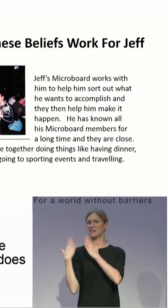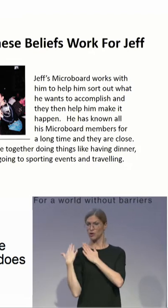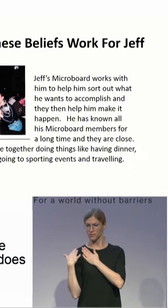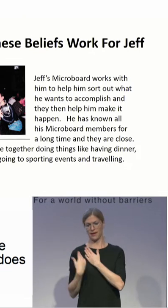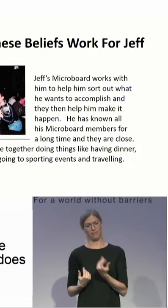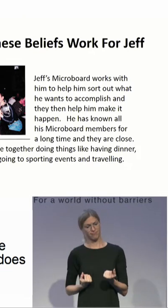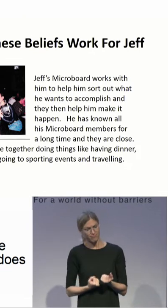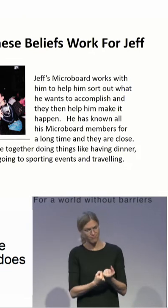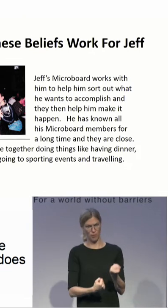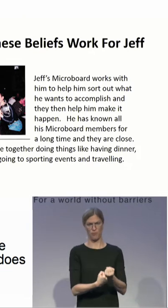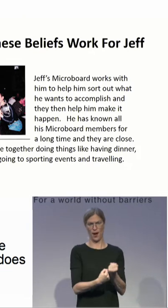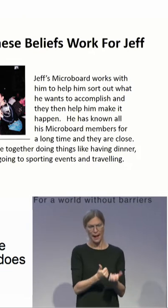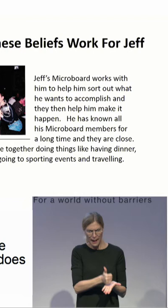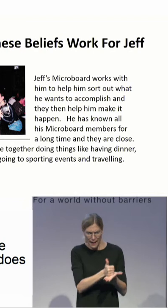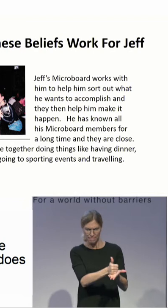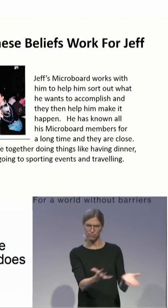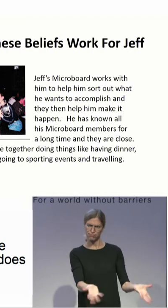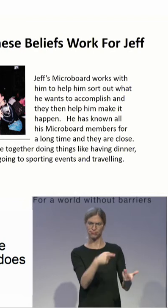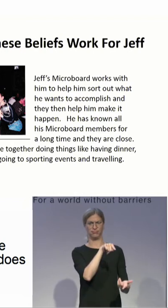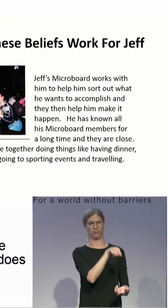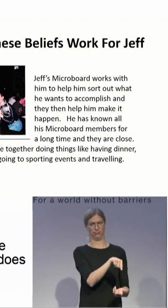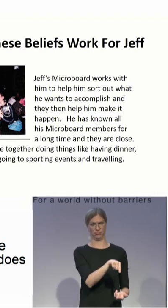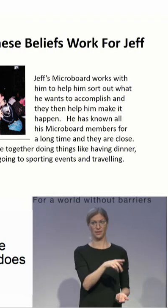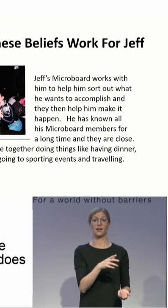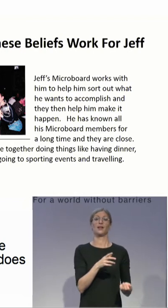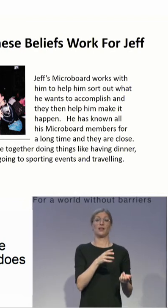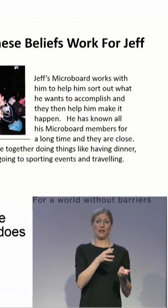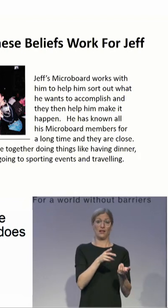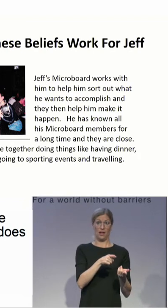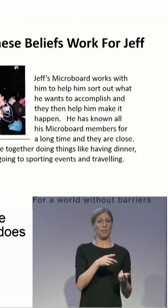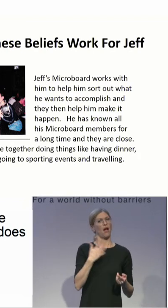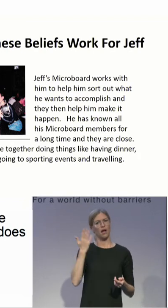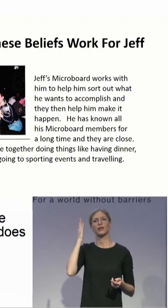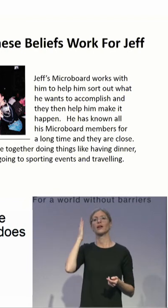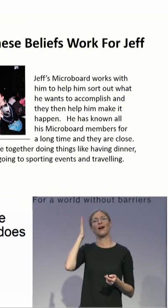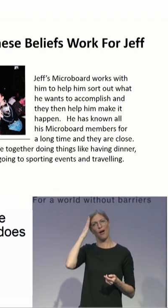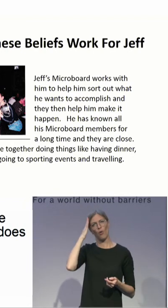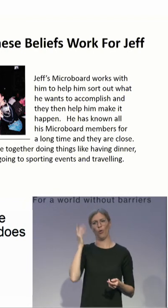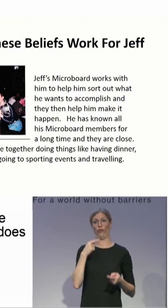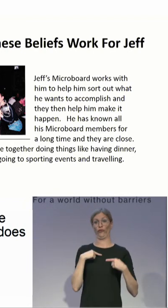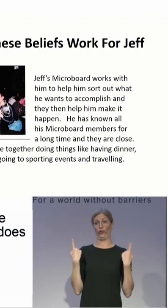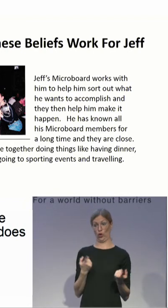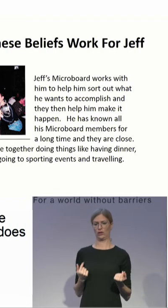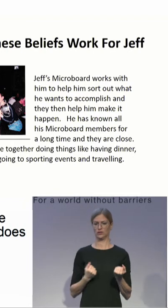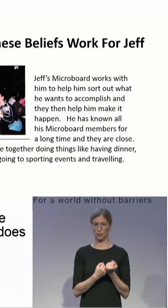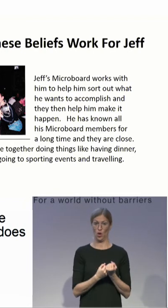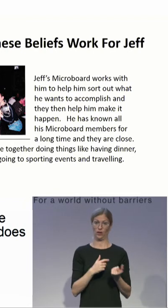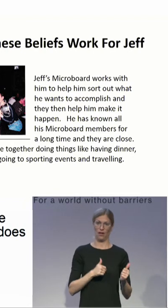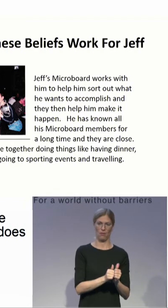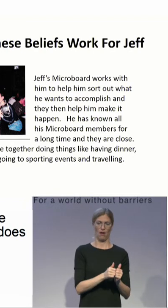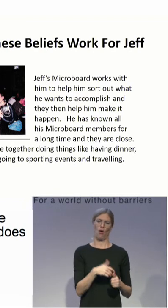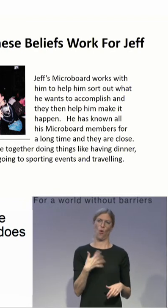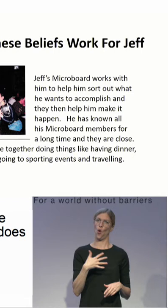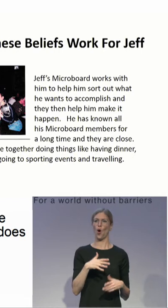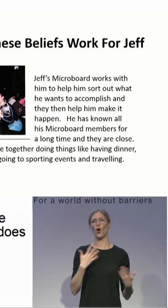the other guys had a horrible time, as you can see. That was really a difficult thing for them to do. But they managed to muddle through the event. He